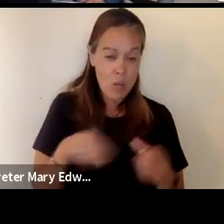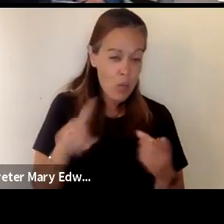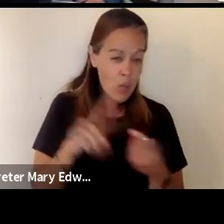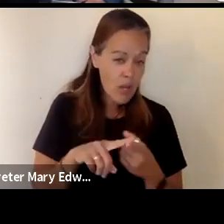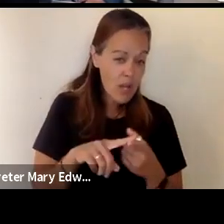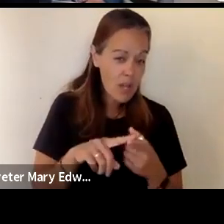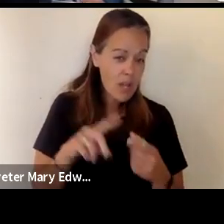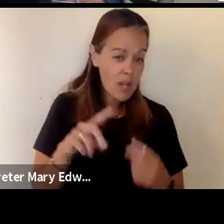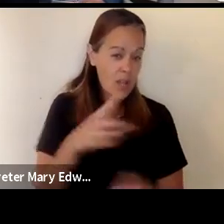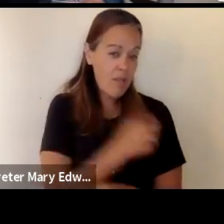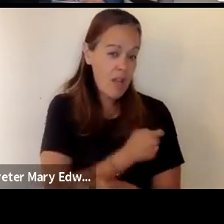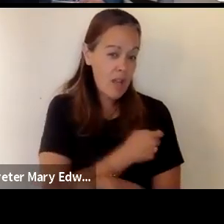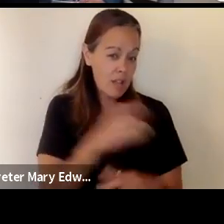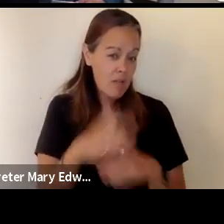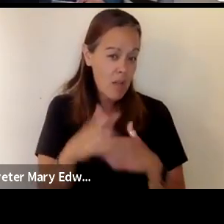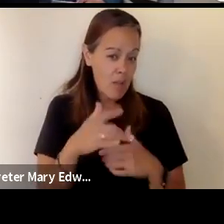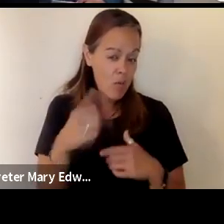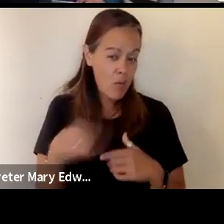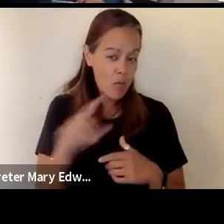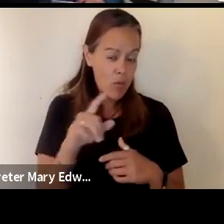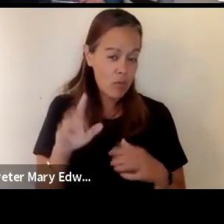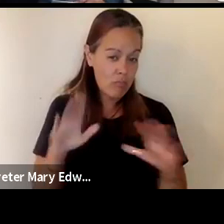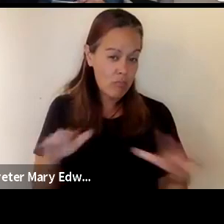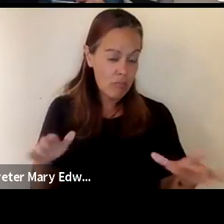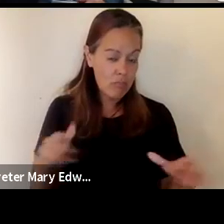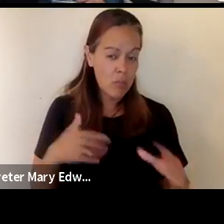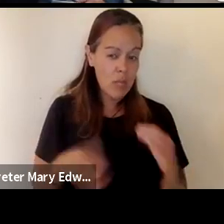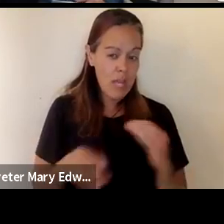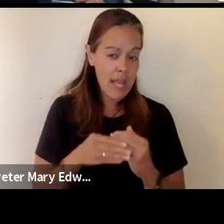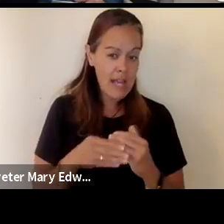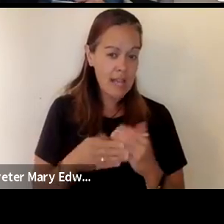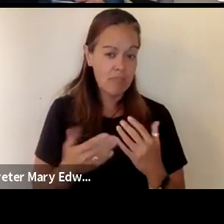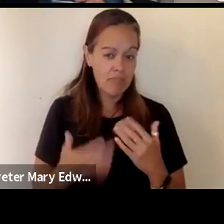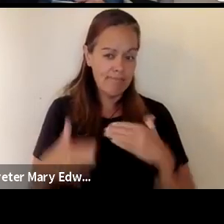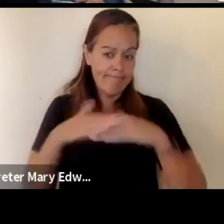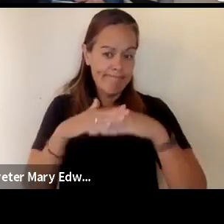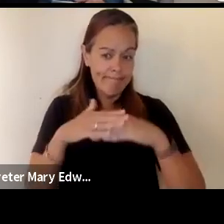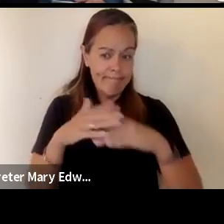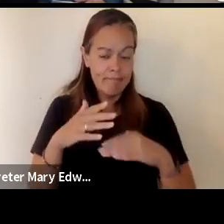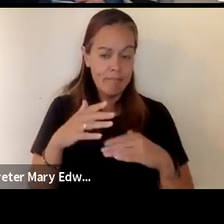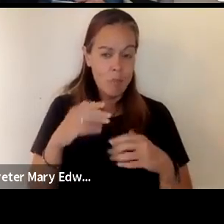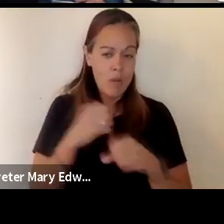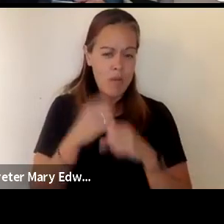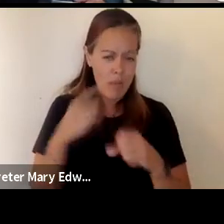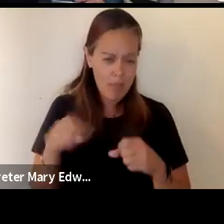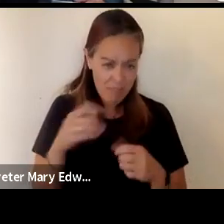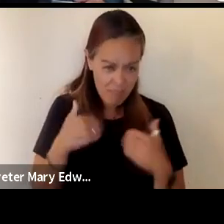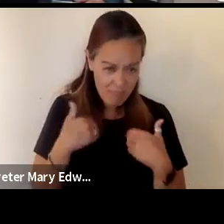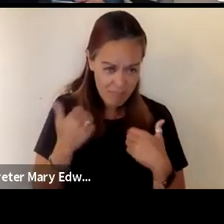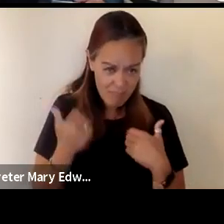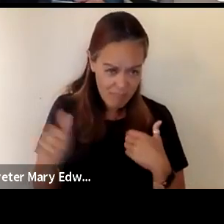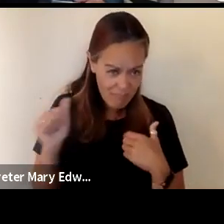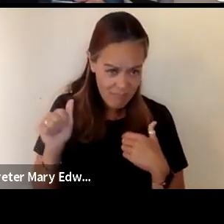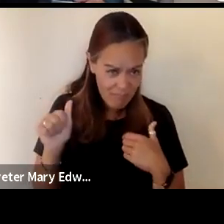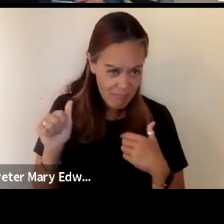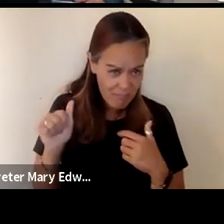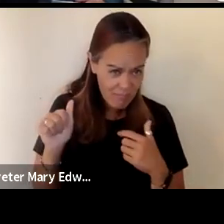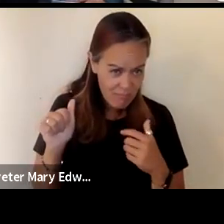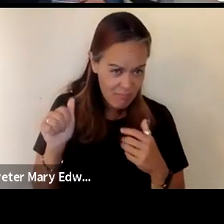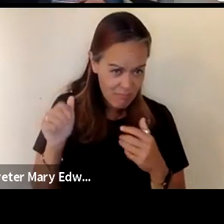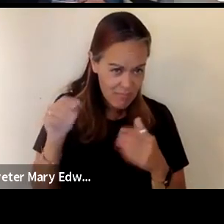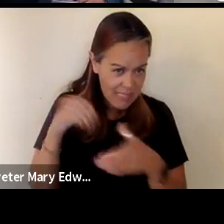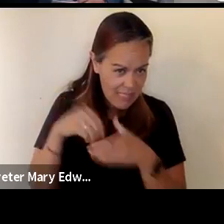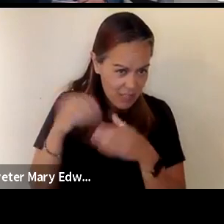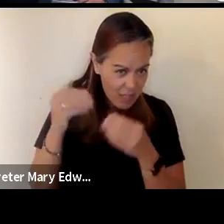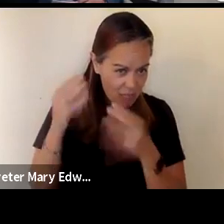be available for those children so that we can add that additional layer of protection for them do we have any insight or information about